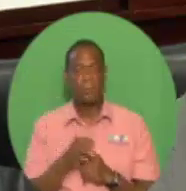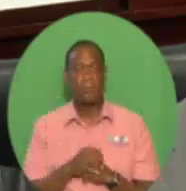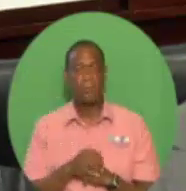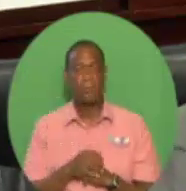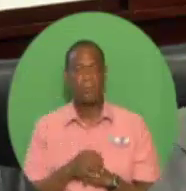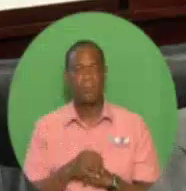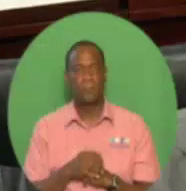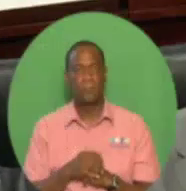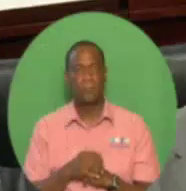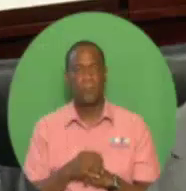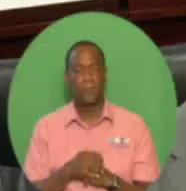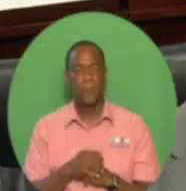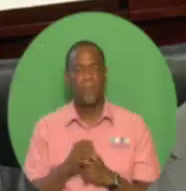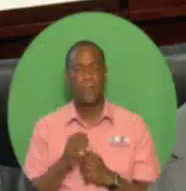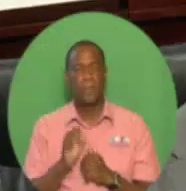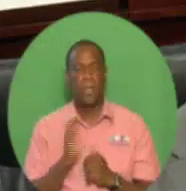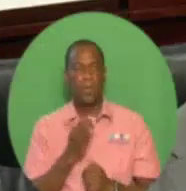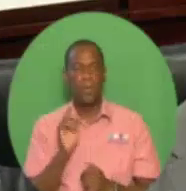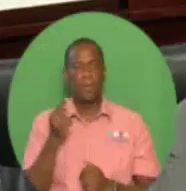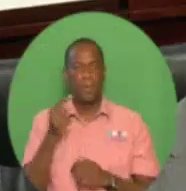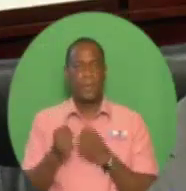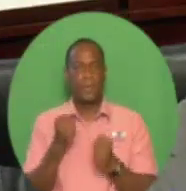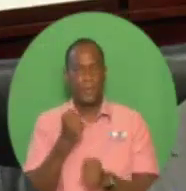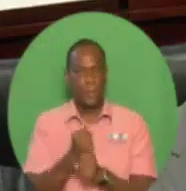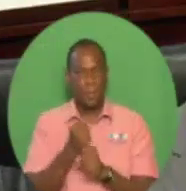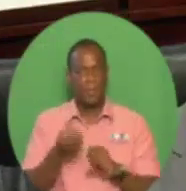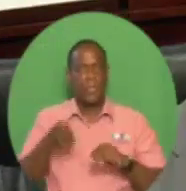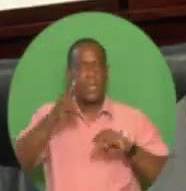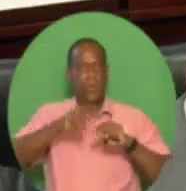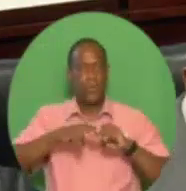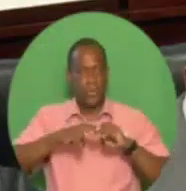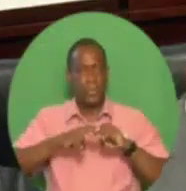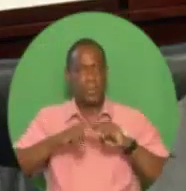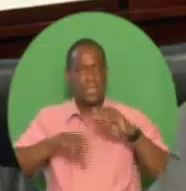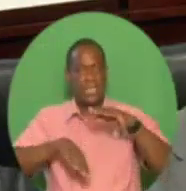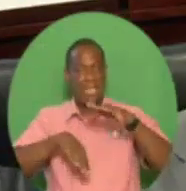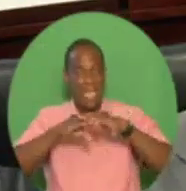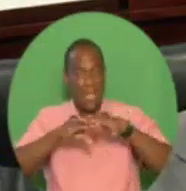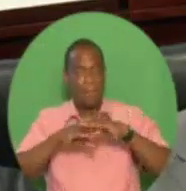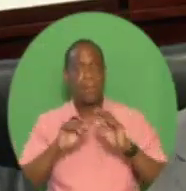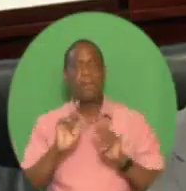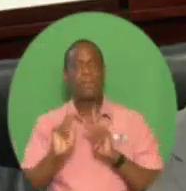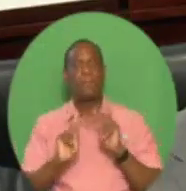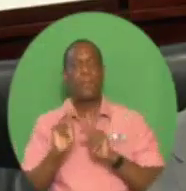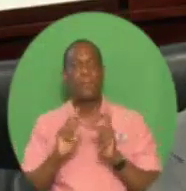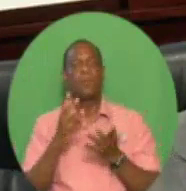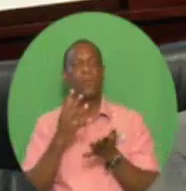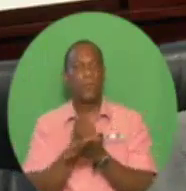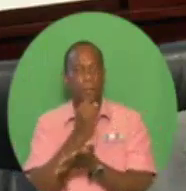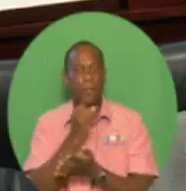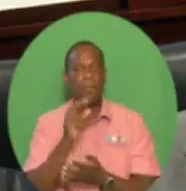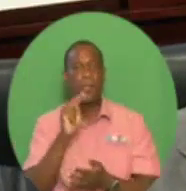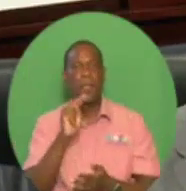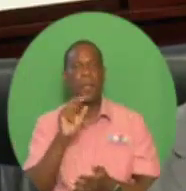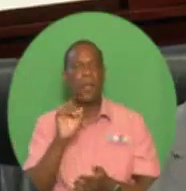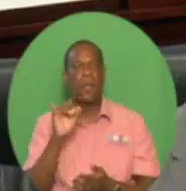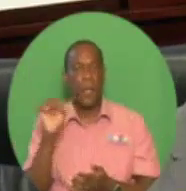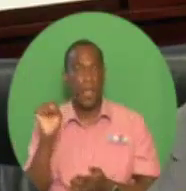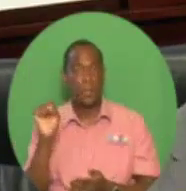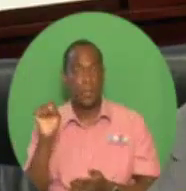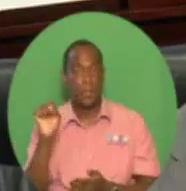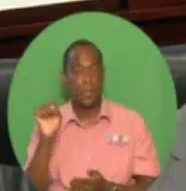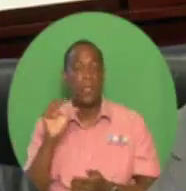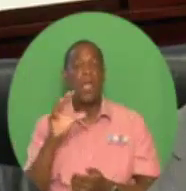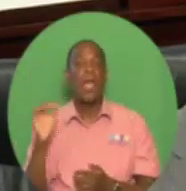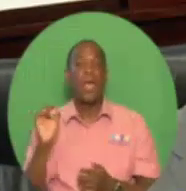In our first year, we also increased the cap for persons in receipt of both the National Insurance System pension and the senior